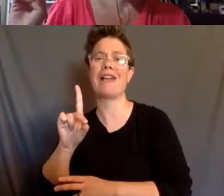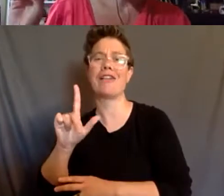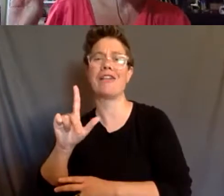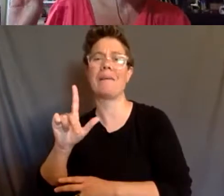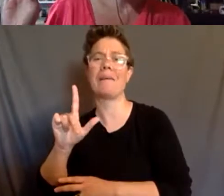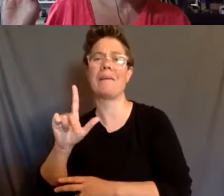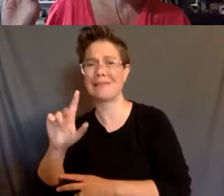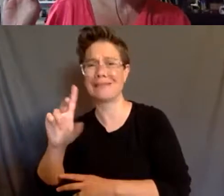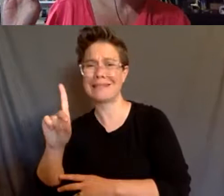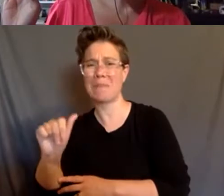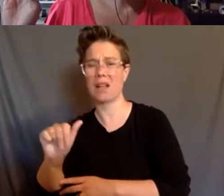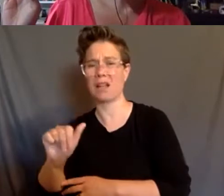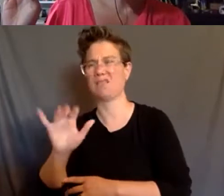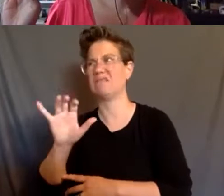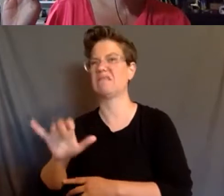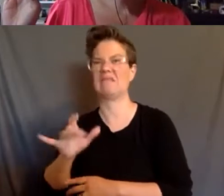then, um,